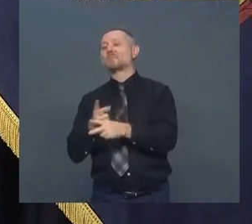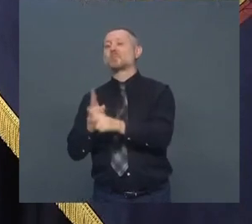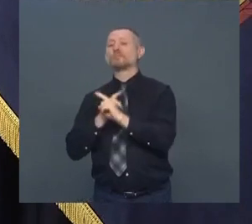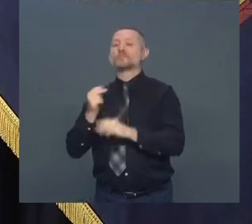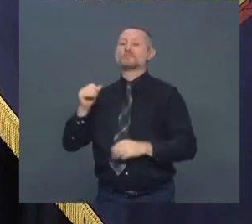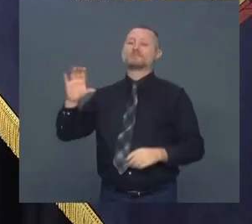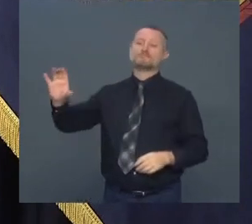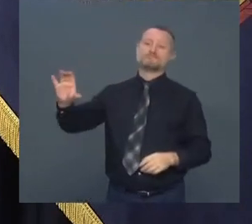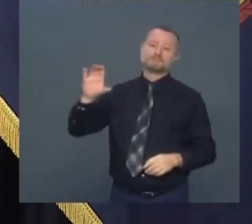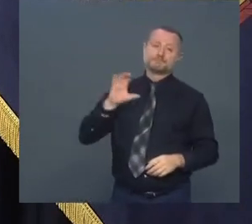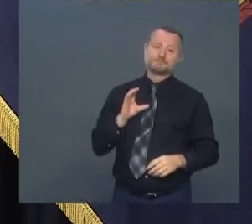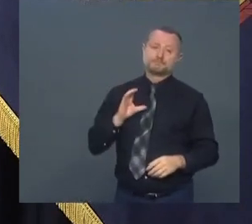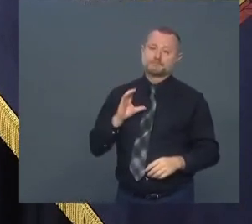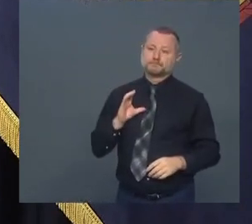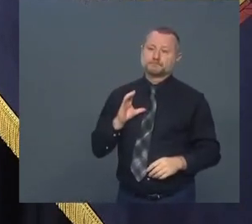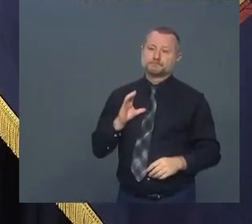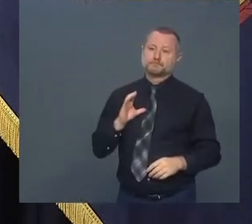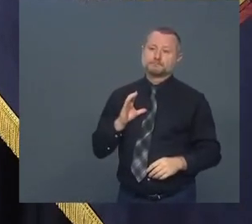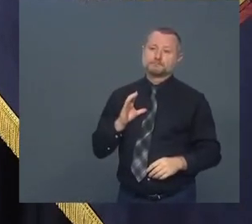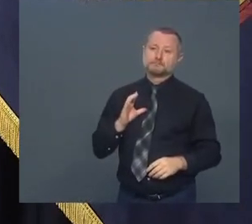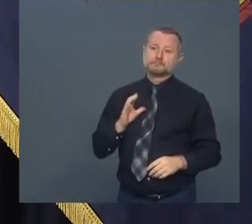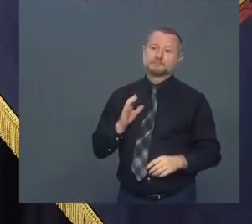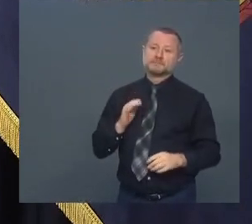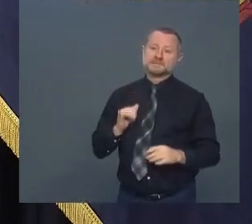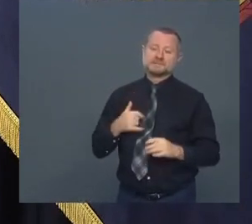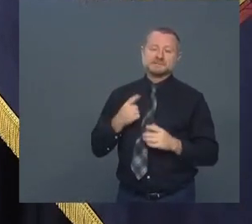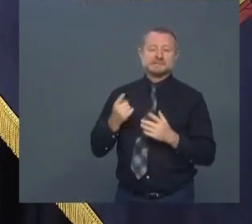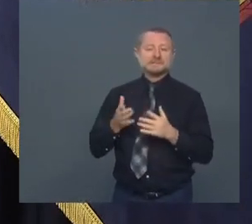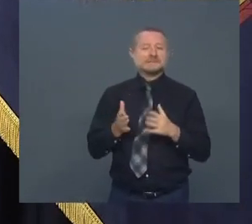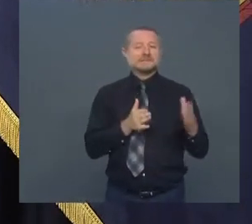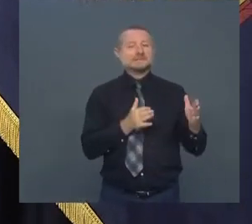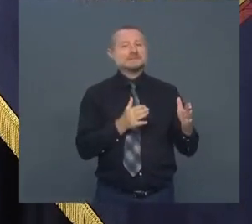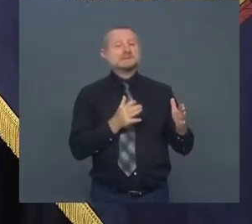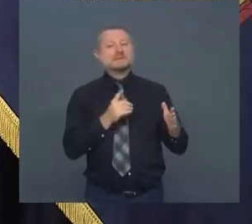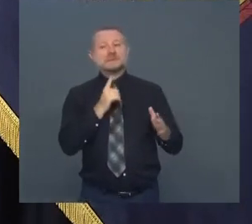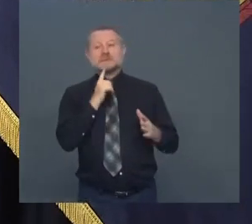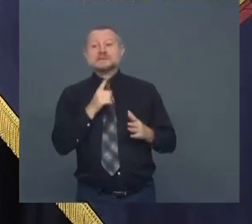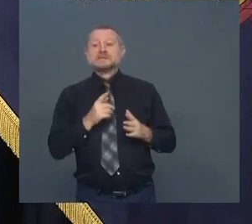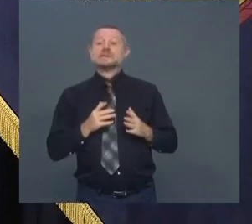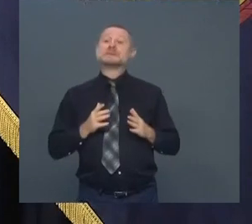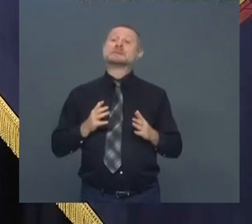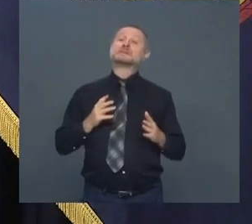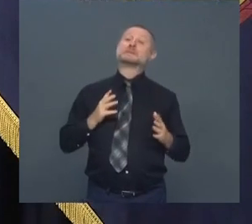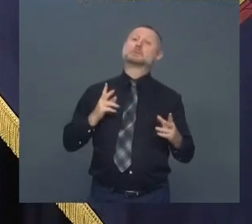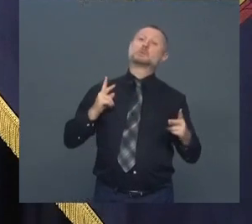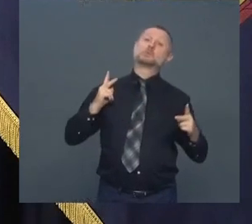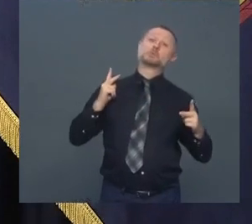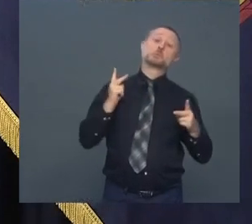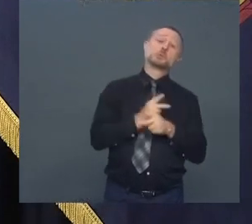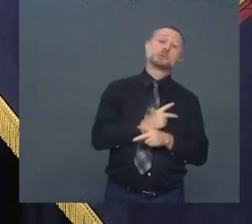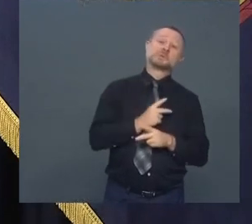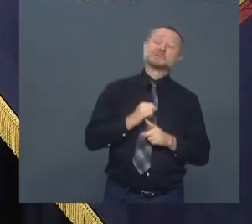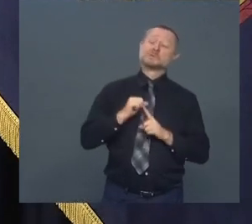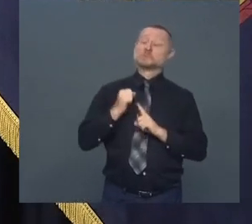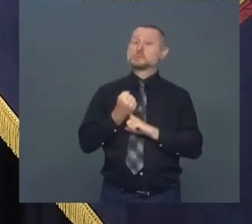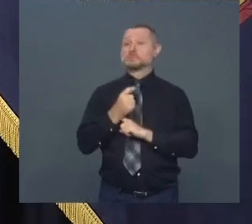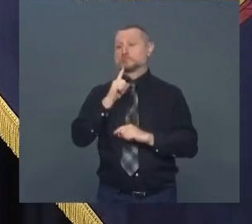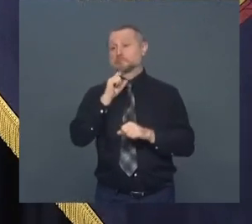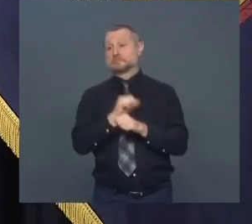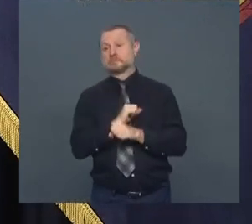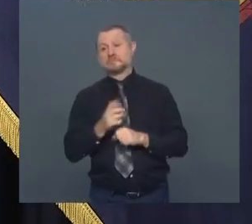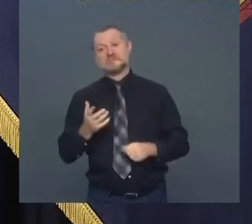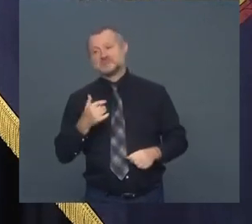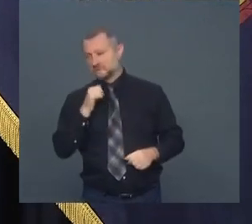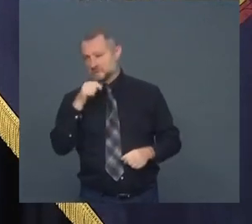Caveat. The worst is not this year on the numbers act. The